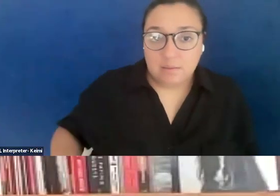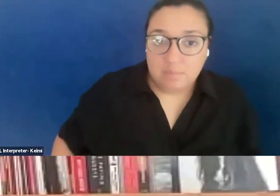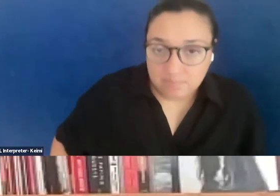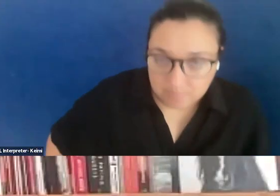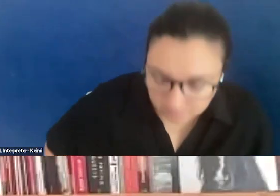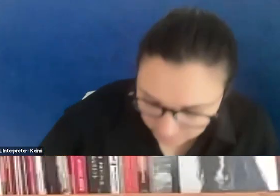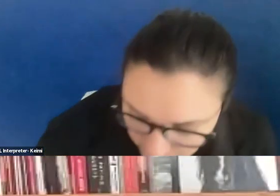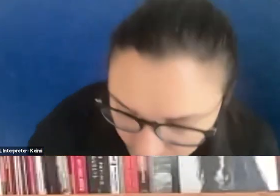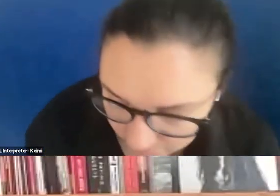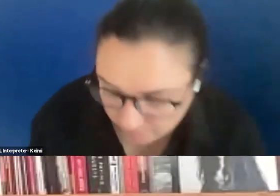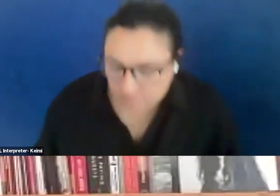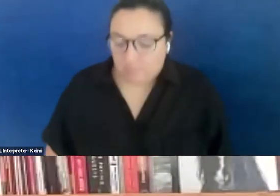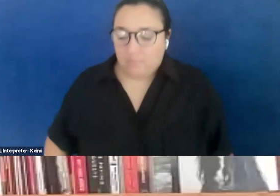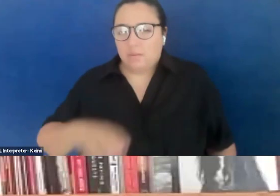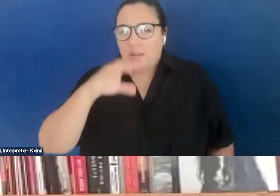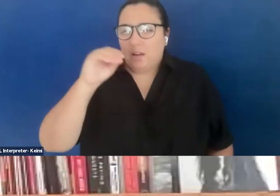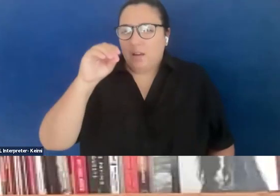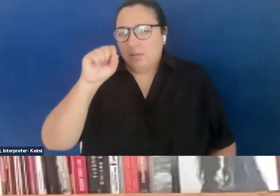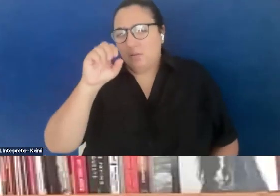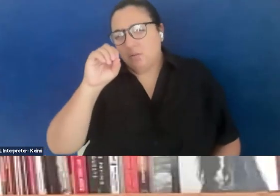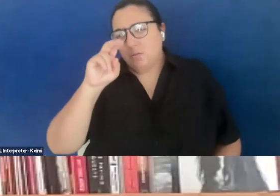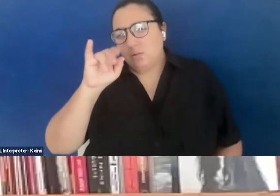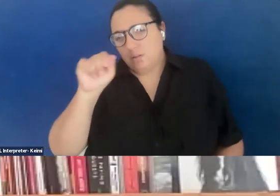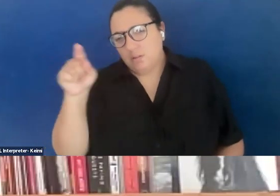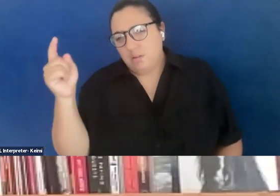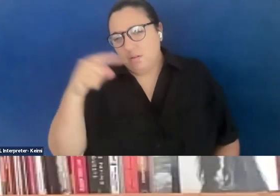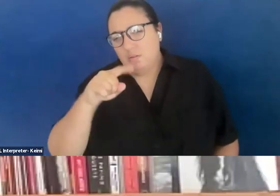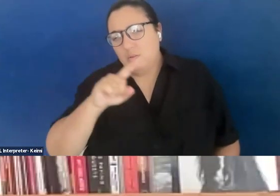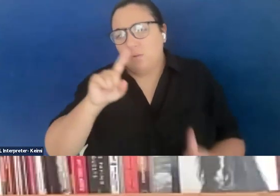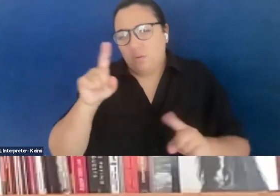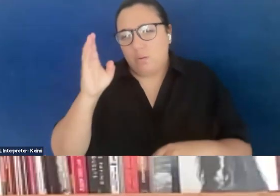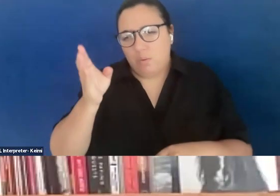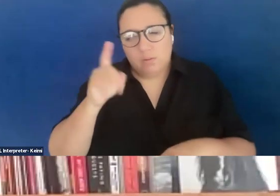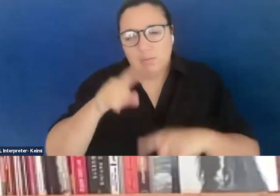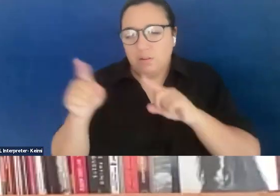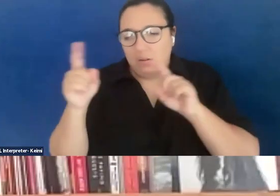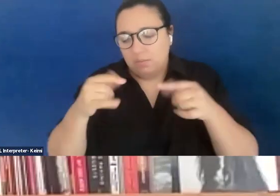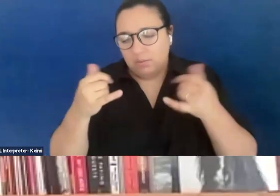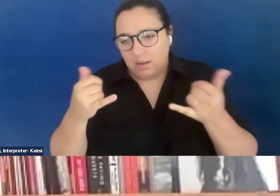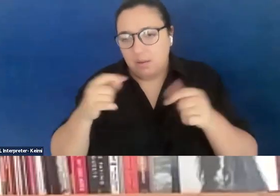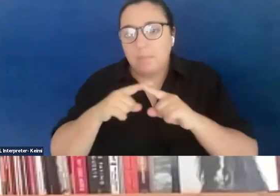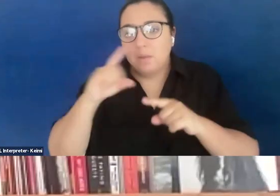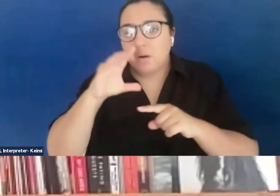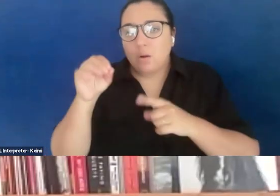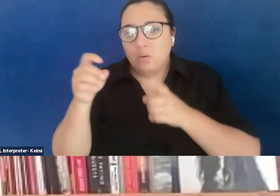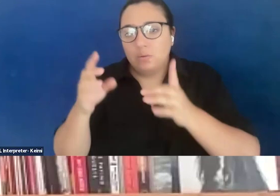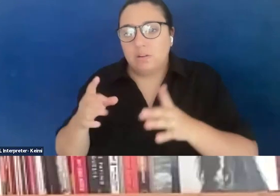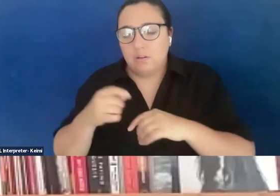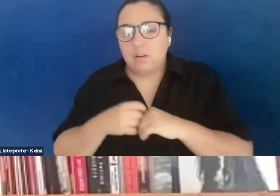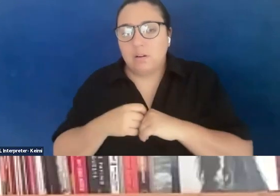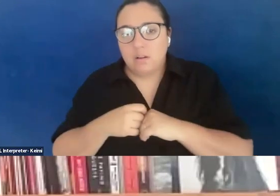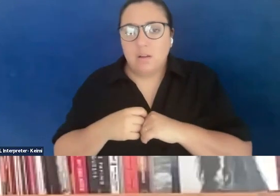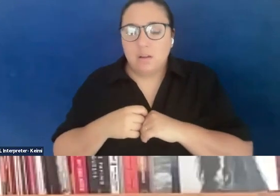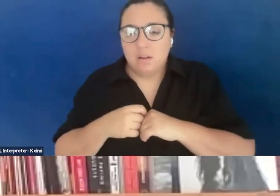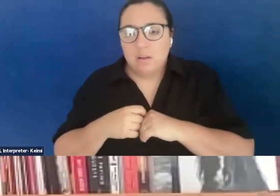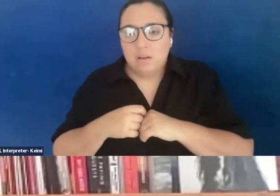Sonia, who's on her way, I think, to Baltimore, couldn't be here today, but they're my co-directors from Beefy. And we're